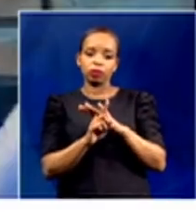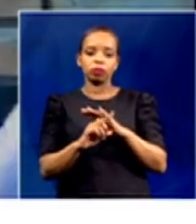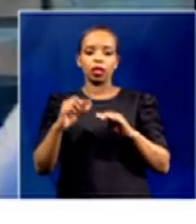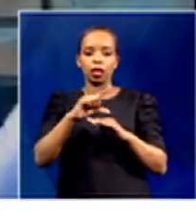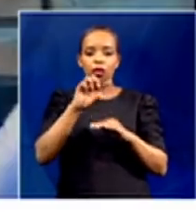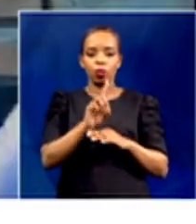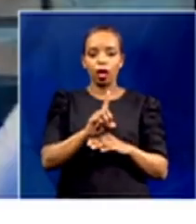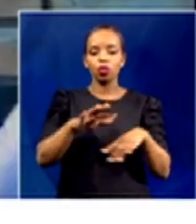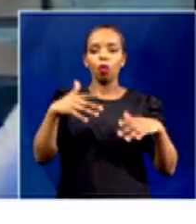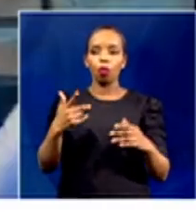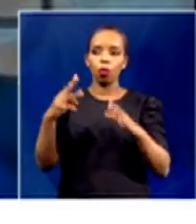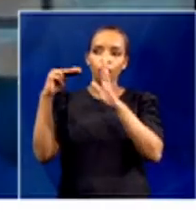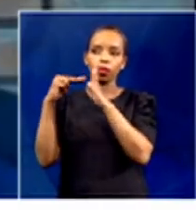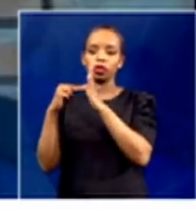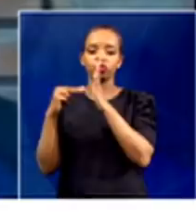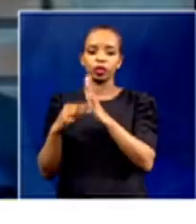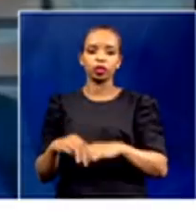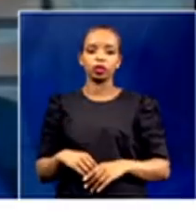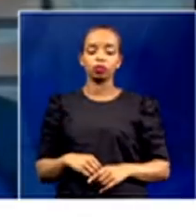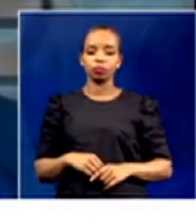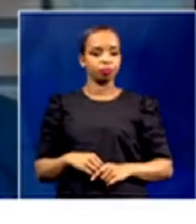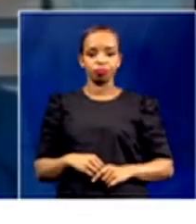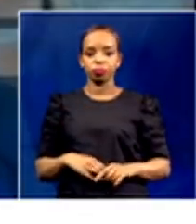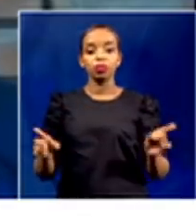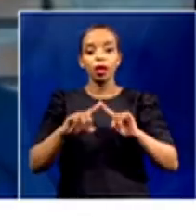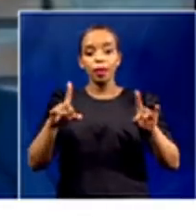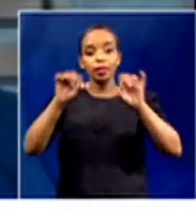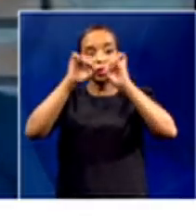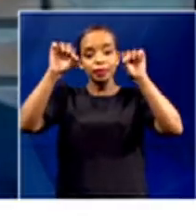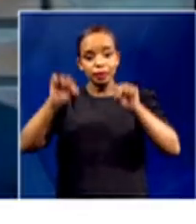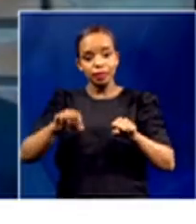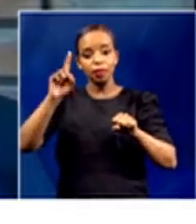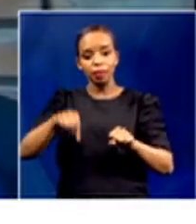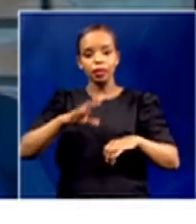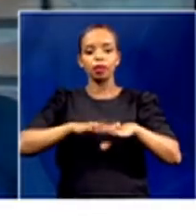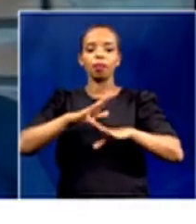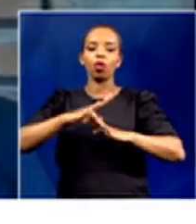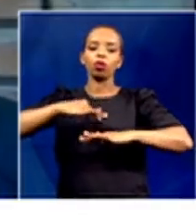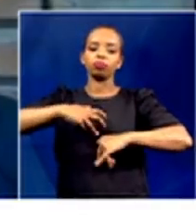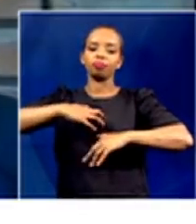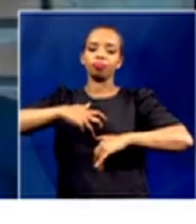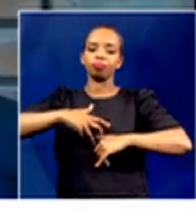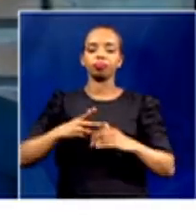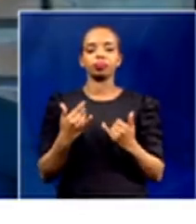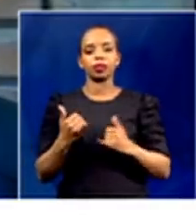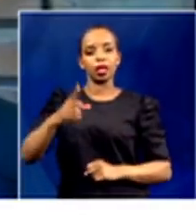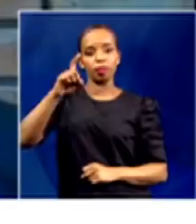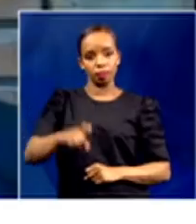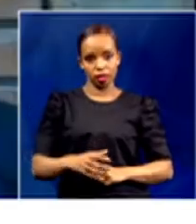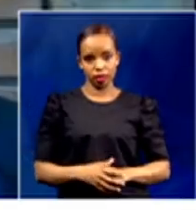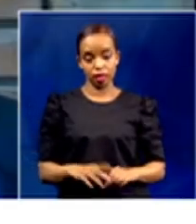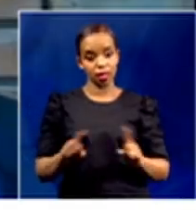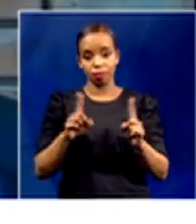So the system has to be a little more adaptable. Unfortunately, I don't think the DBE